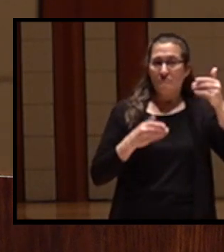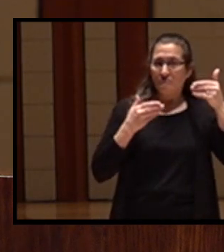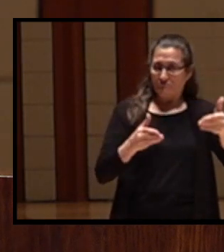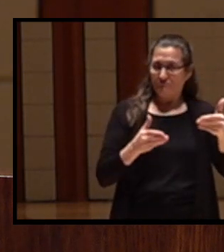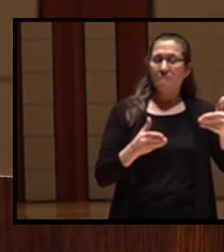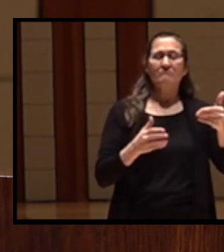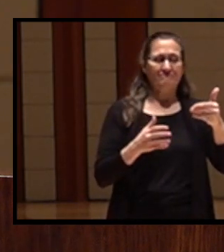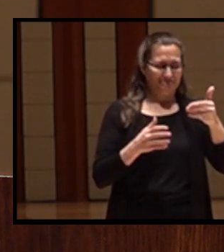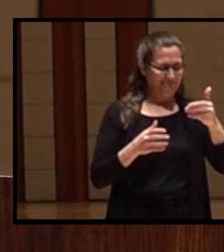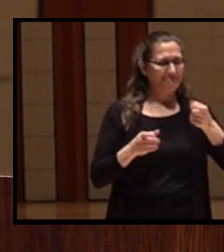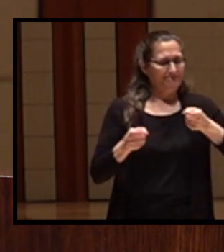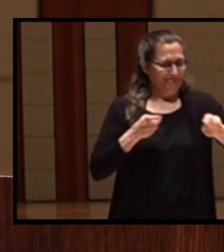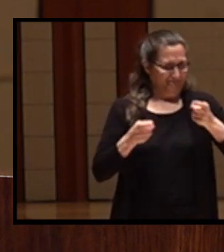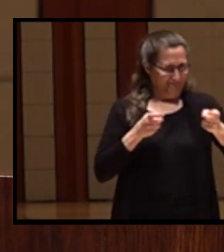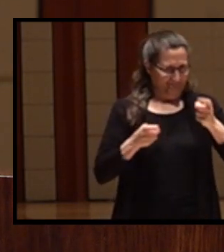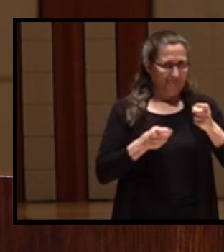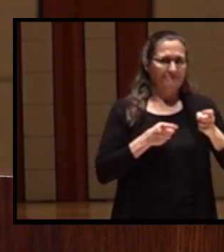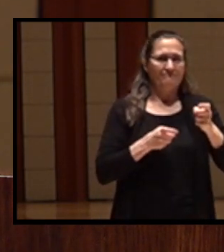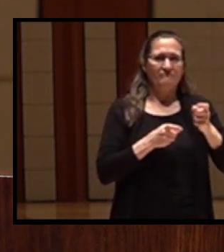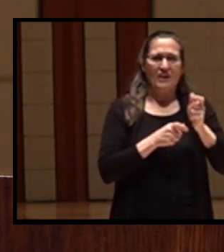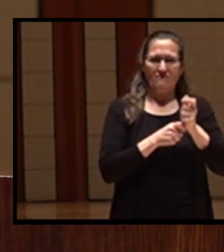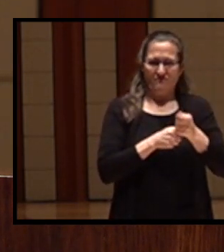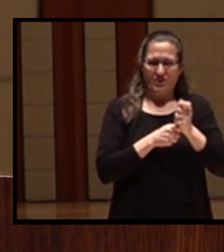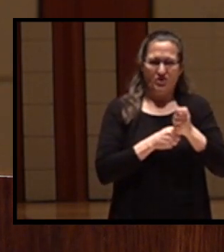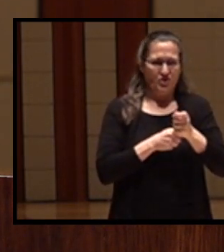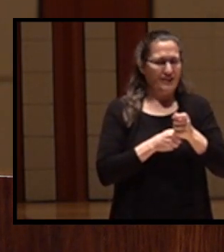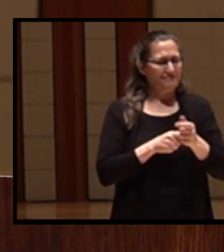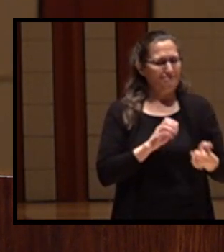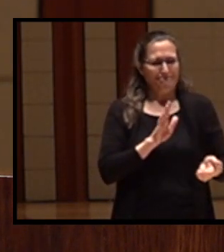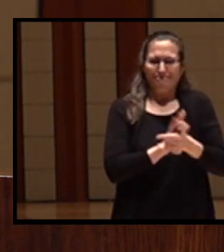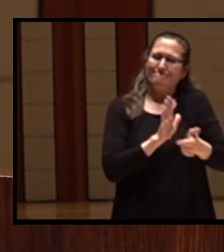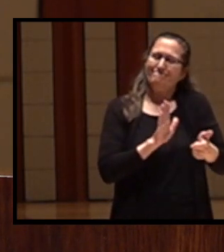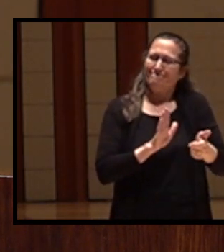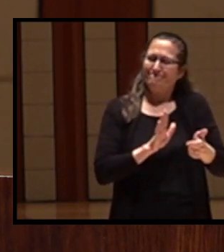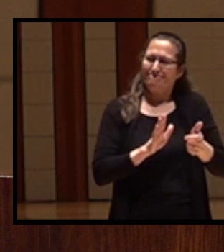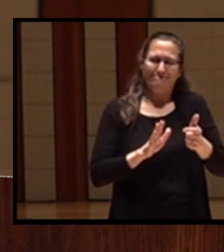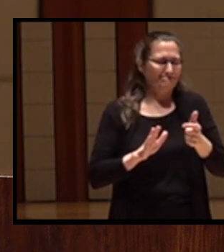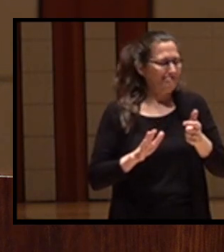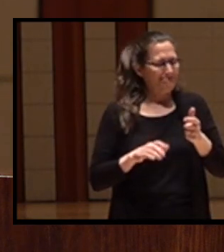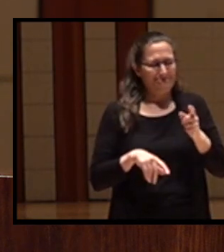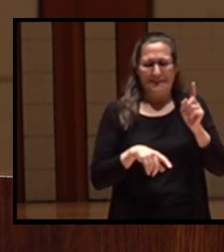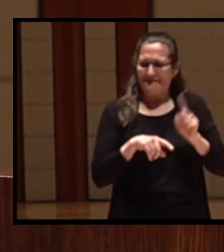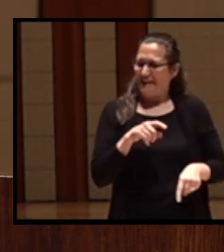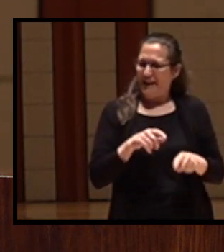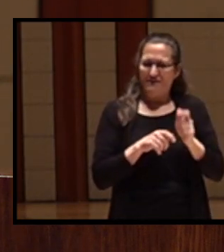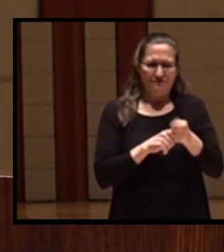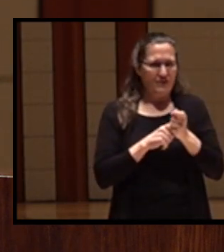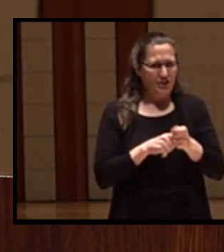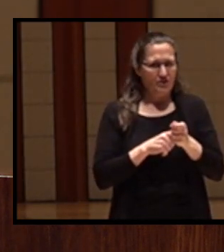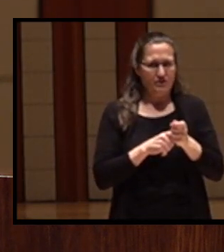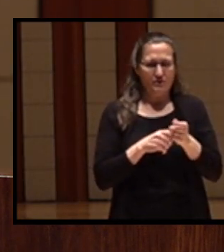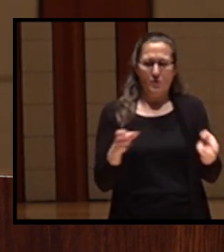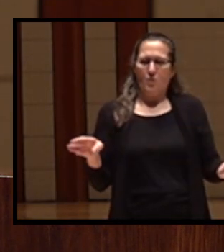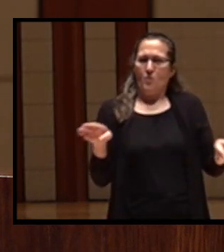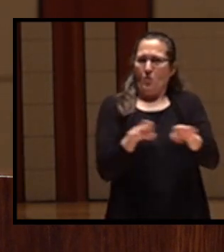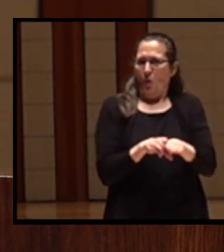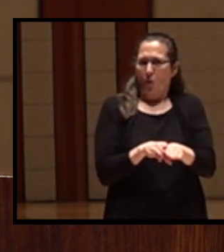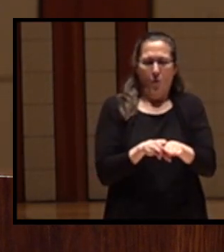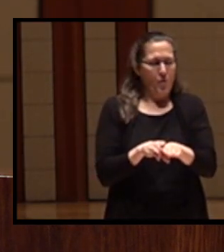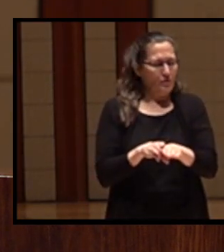Yurok fishing by putting a moratorium on it completely closing the fishery to Yurok people.